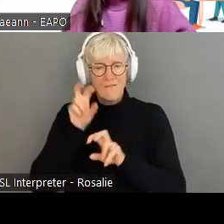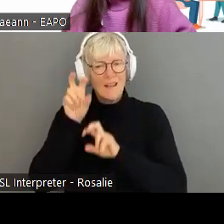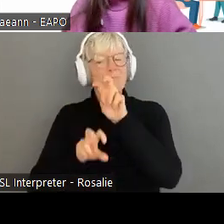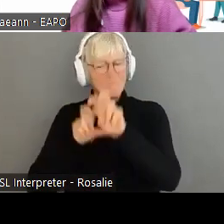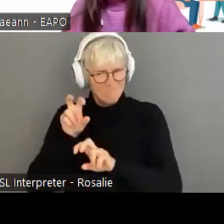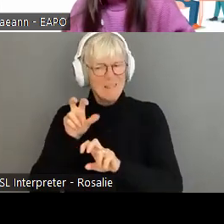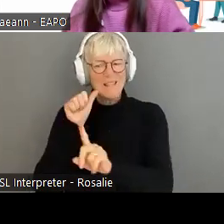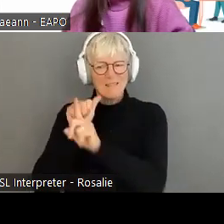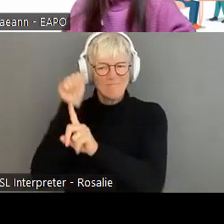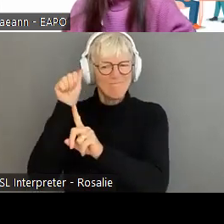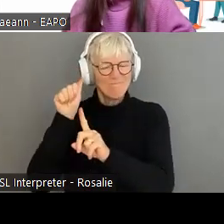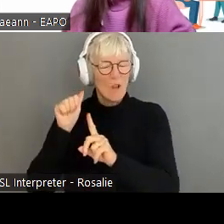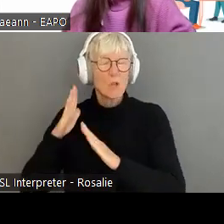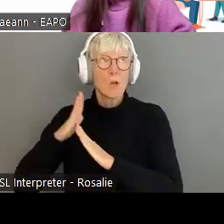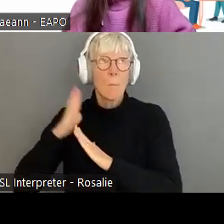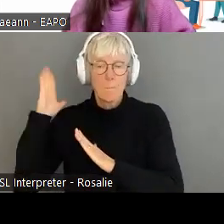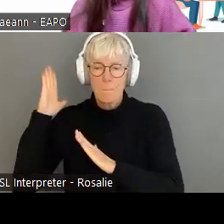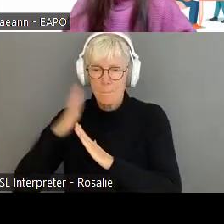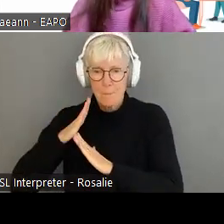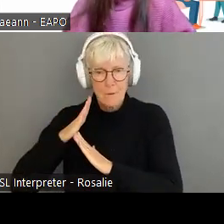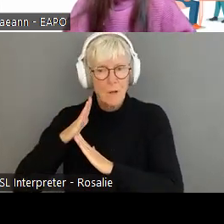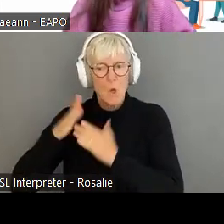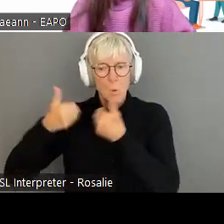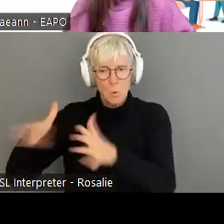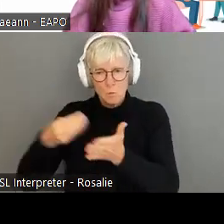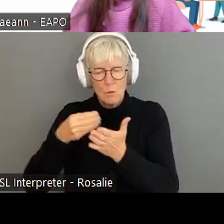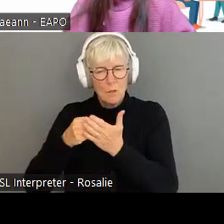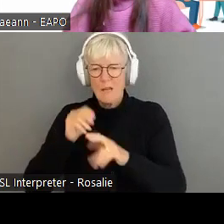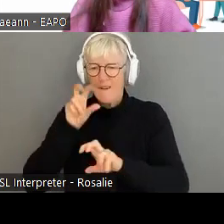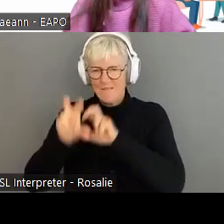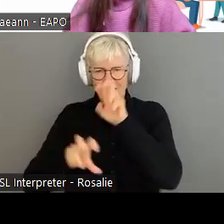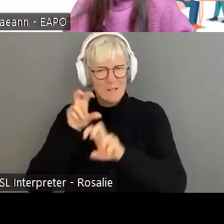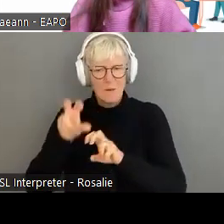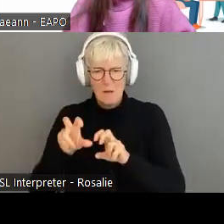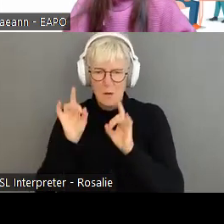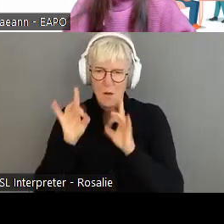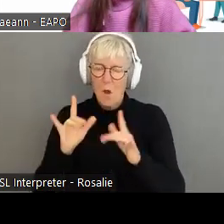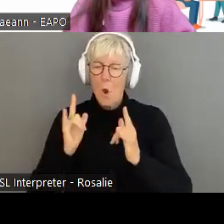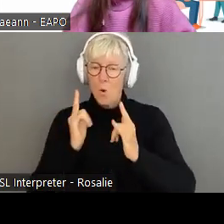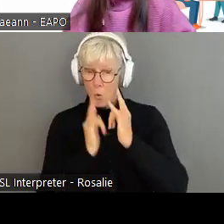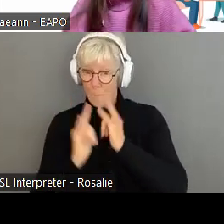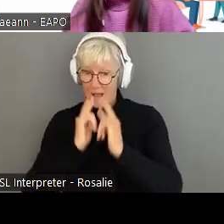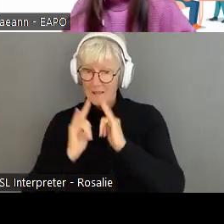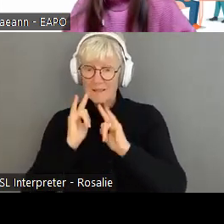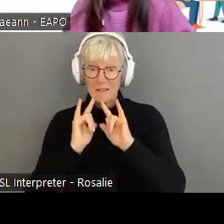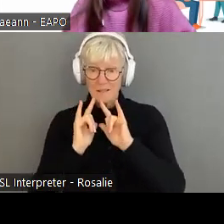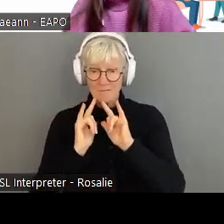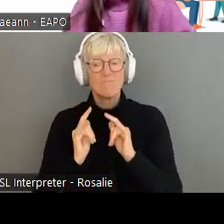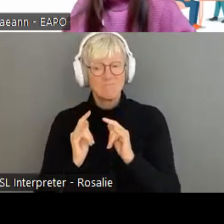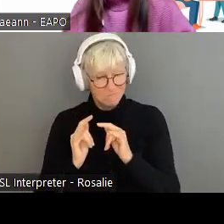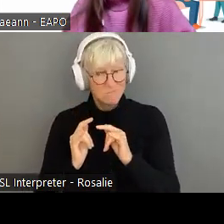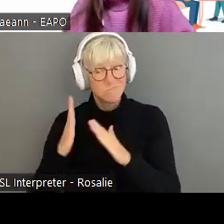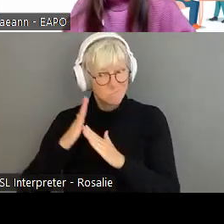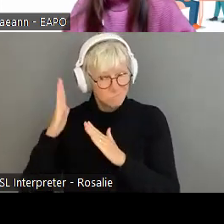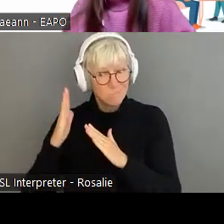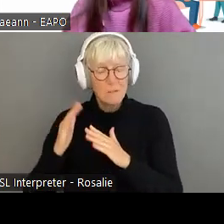we're looking at the top reported scams based on dollar loss, investment scams, romance scams are at the top of the list. And